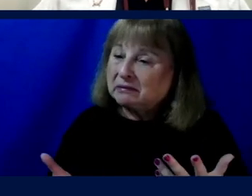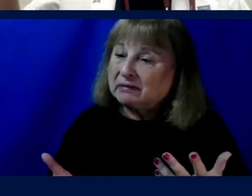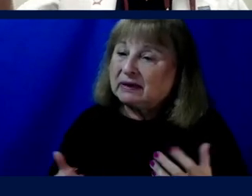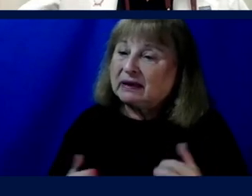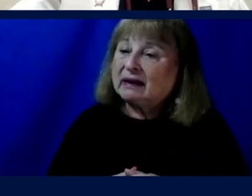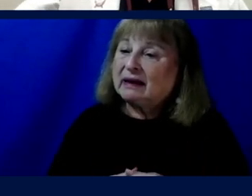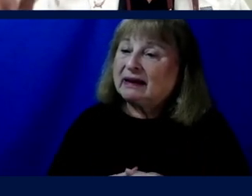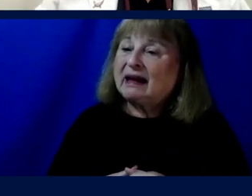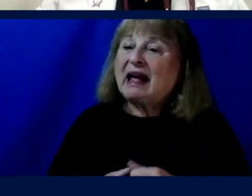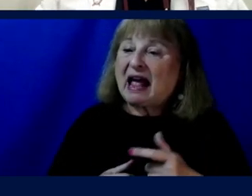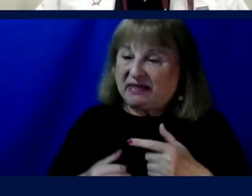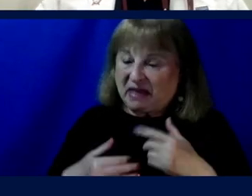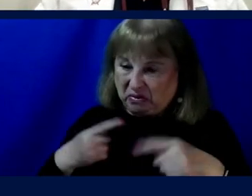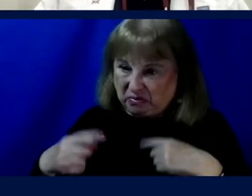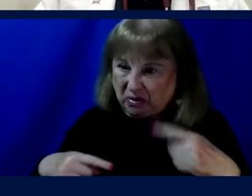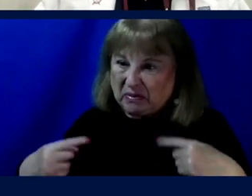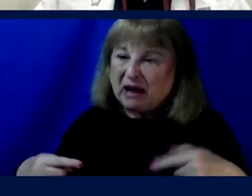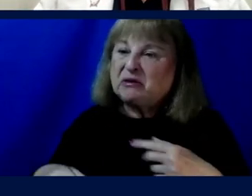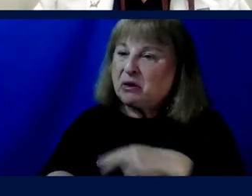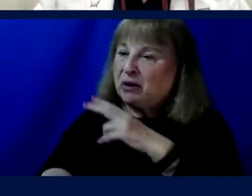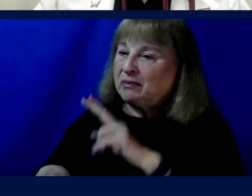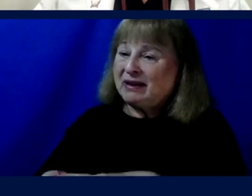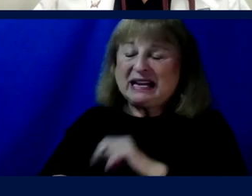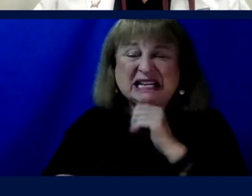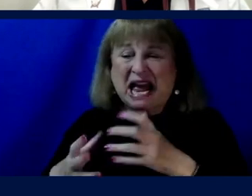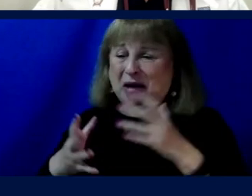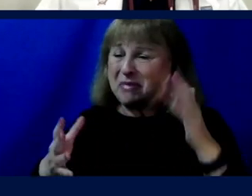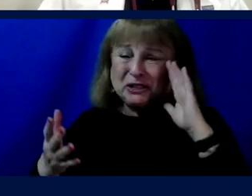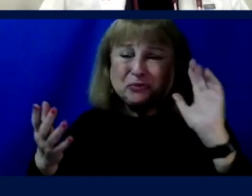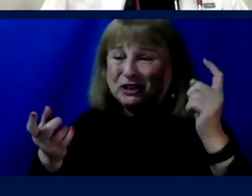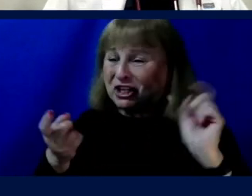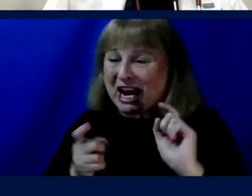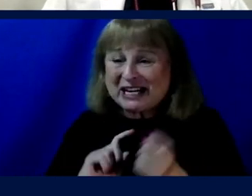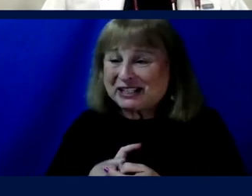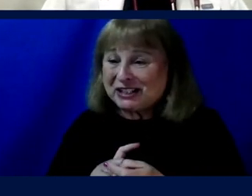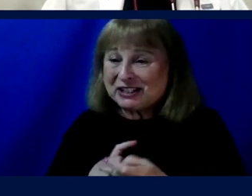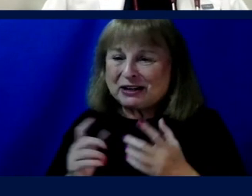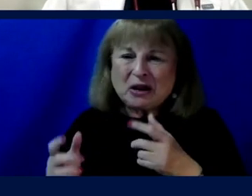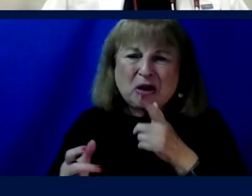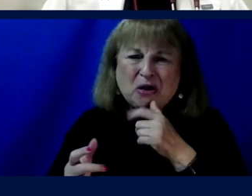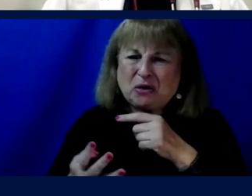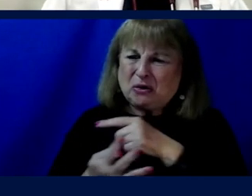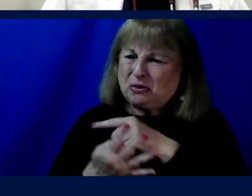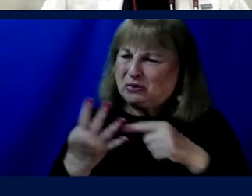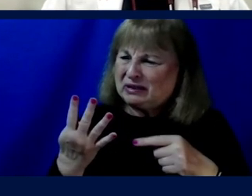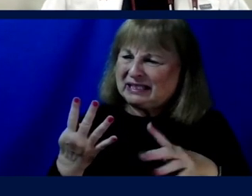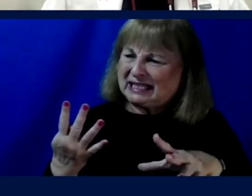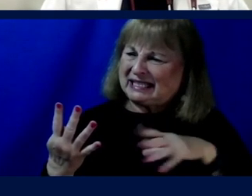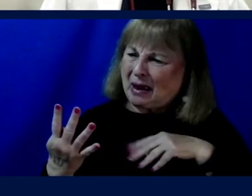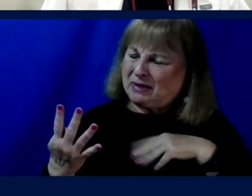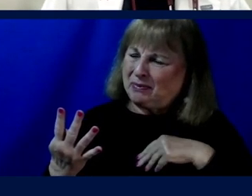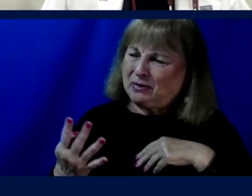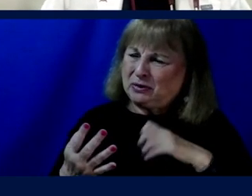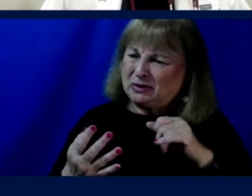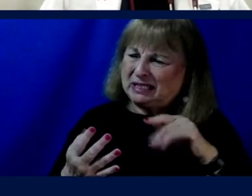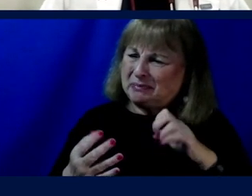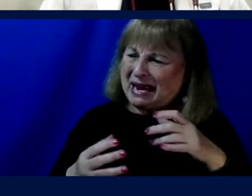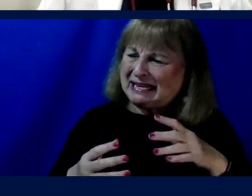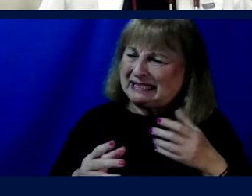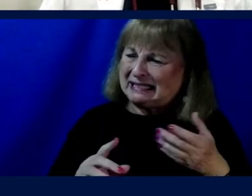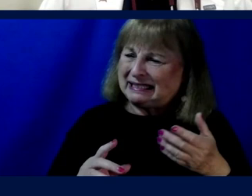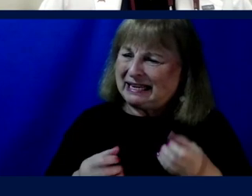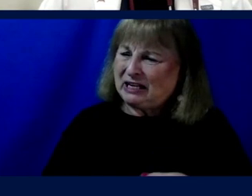wheelchair, and they would propel per normal, not much would have changed. So who is susceptible to space induced impairments? Well,